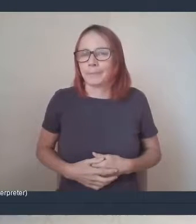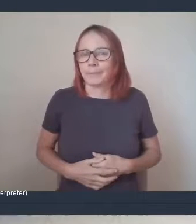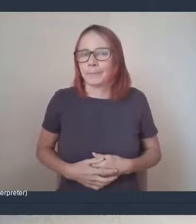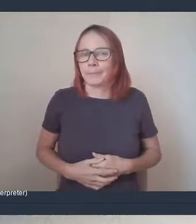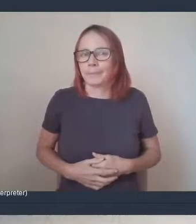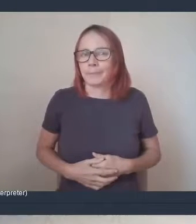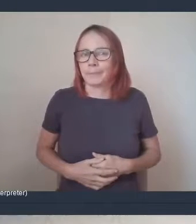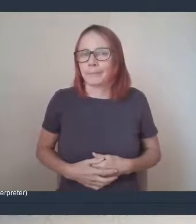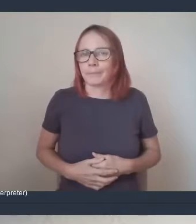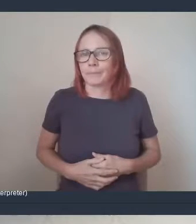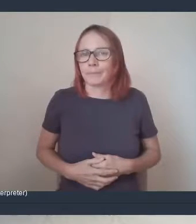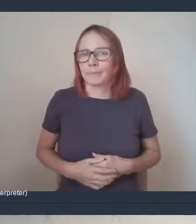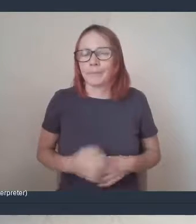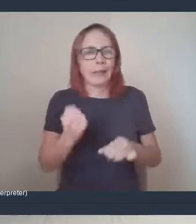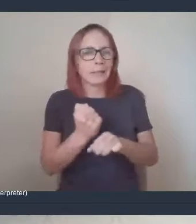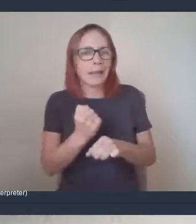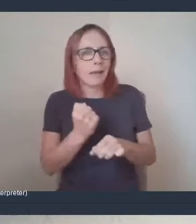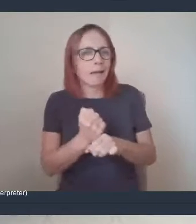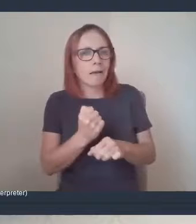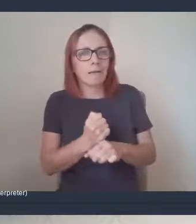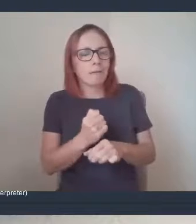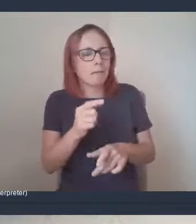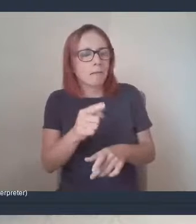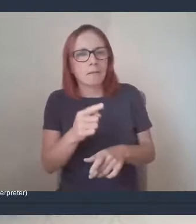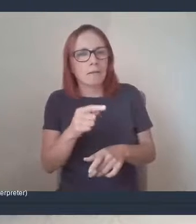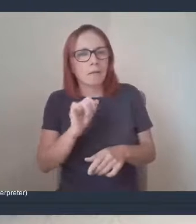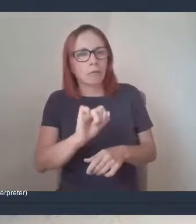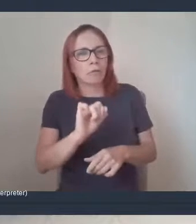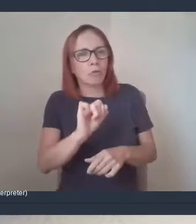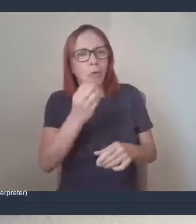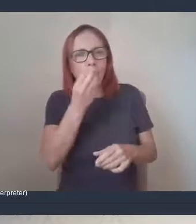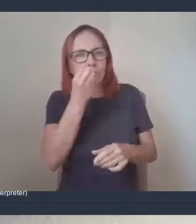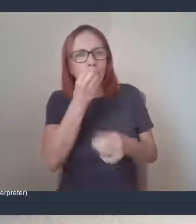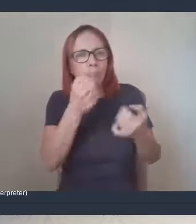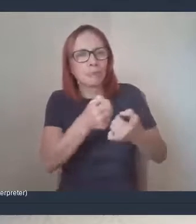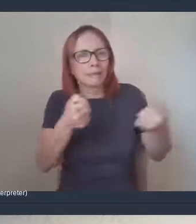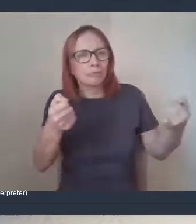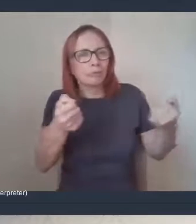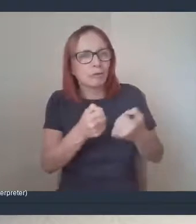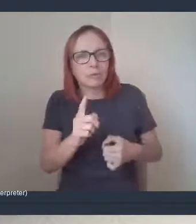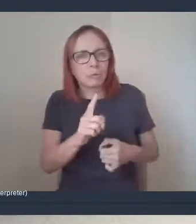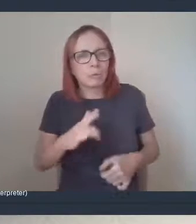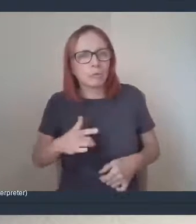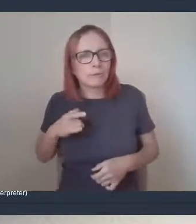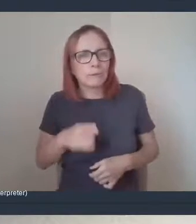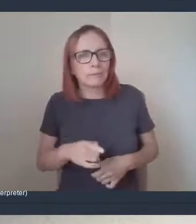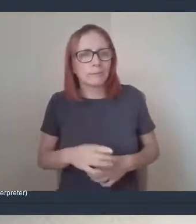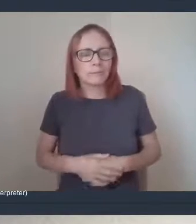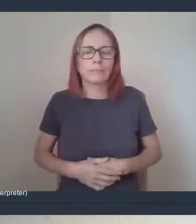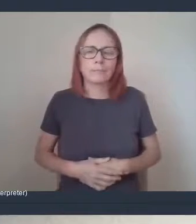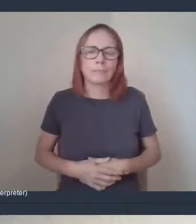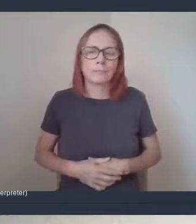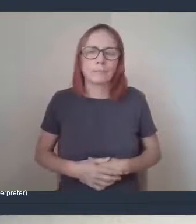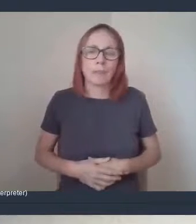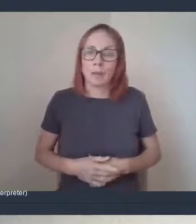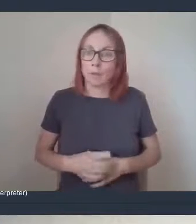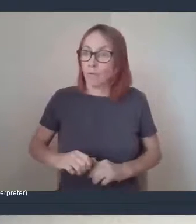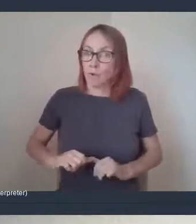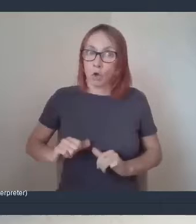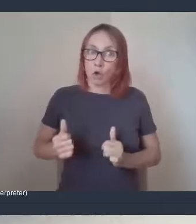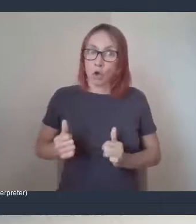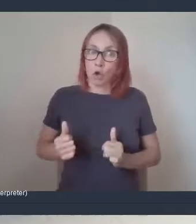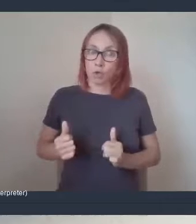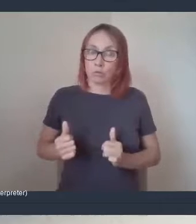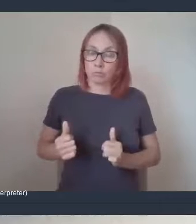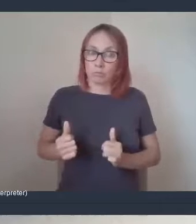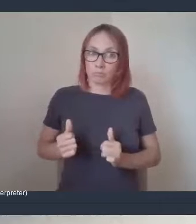Gail, what do you feel when people go to your pantry? I think we've had a really good response, but I think it's because